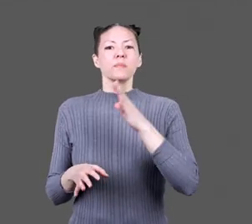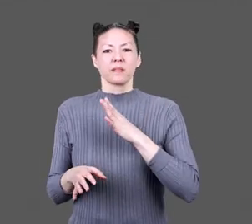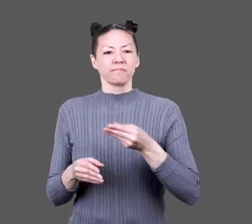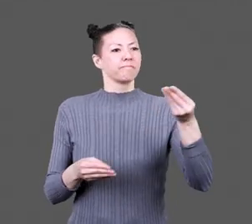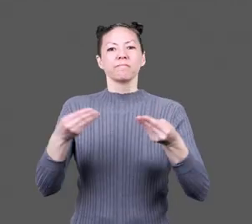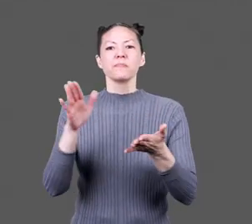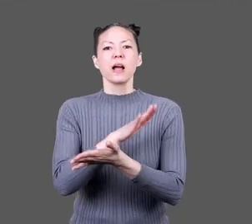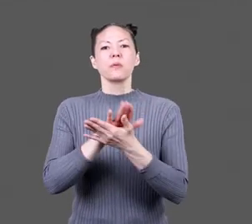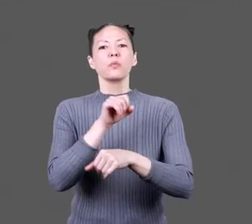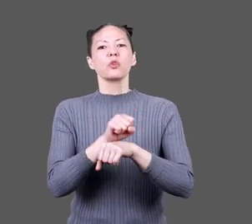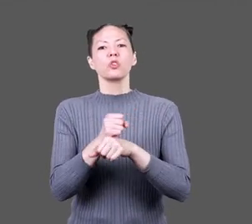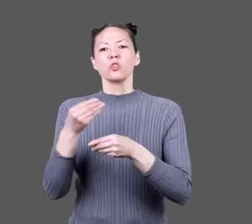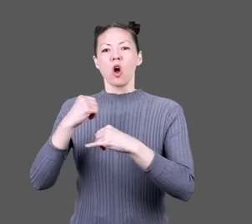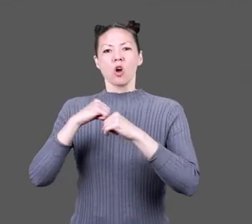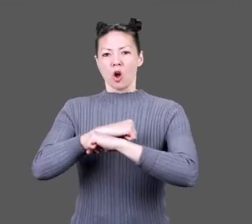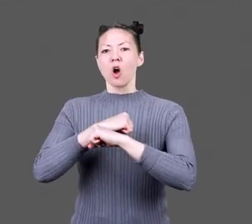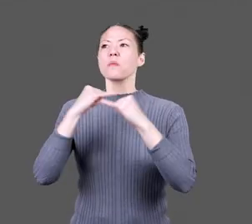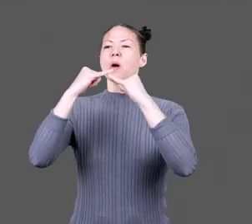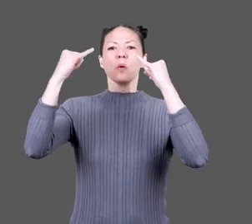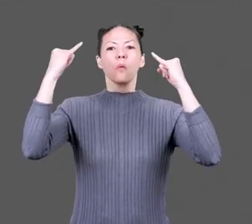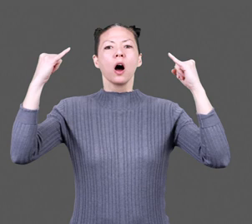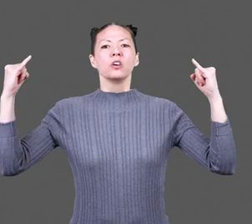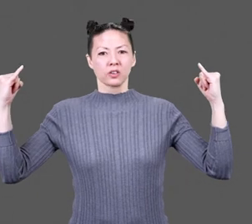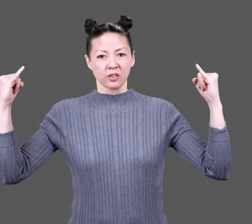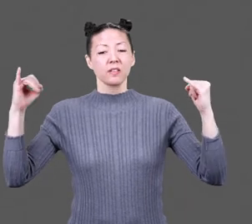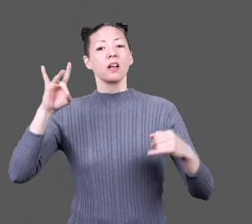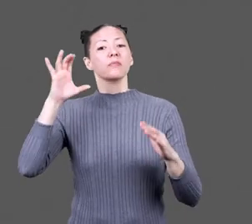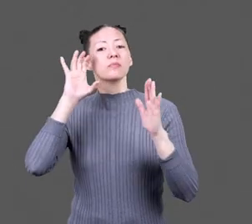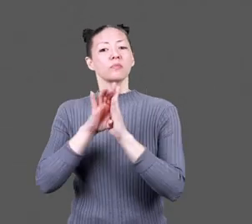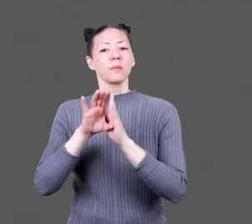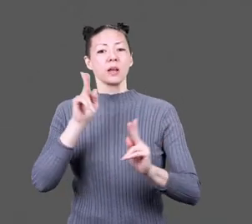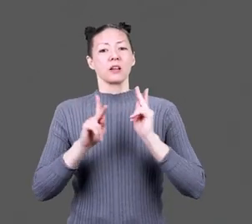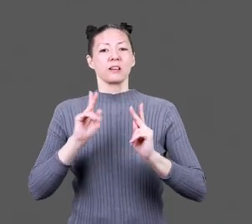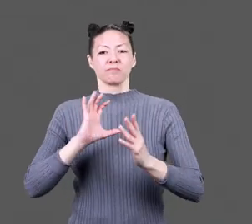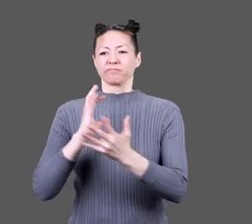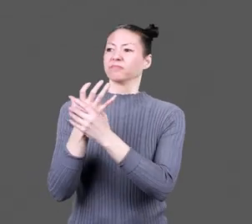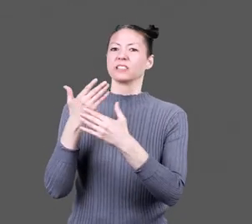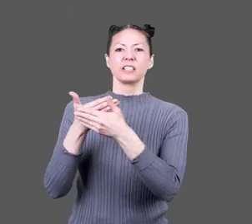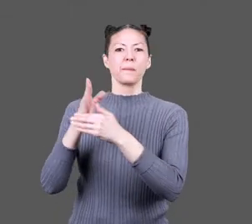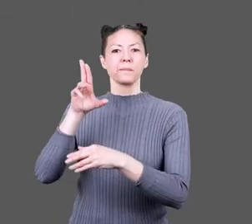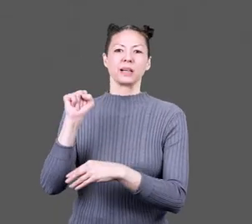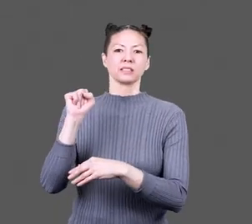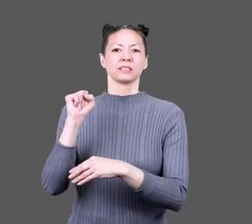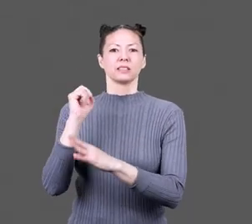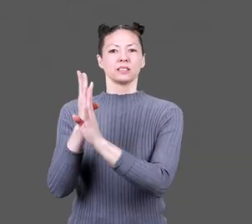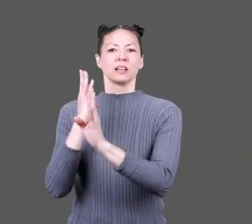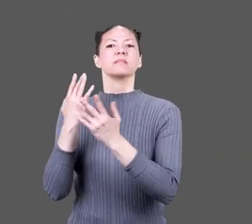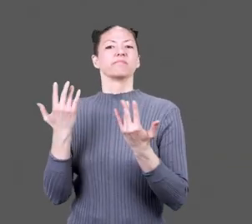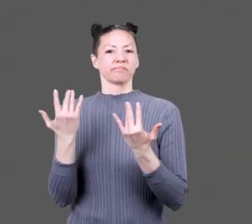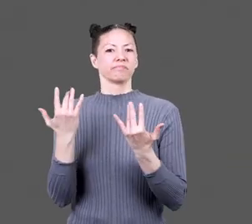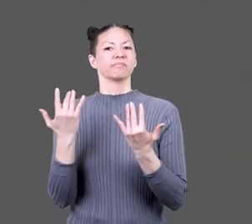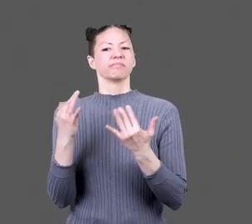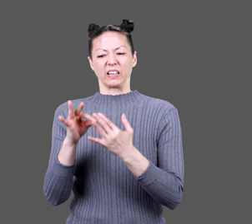seventh. A man and woman hand paperwork to a guard by a barbed wire gate. The eighth. People stand near a bus with the